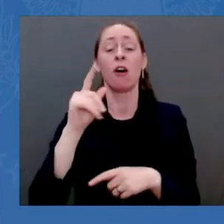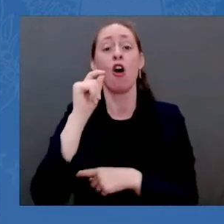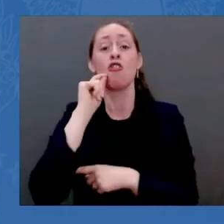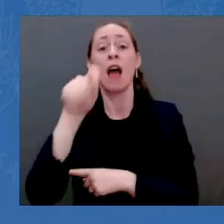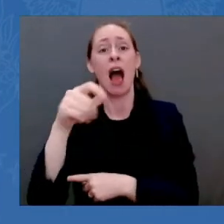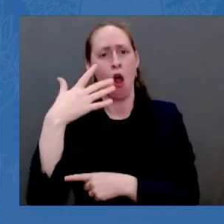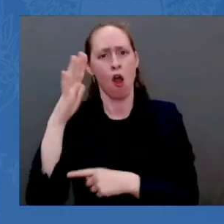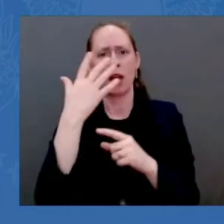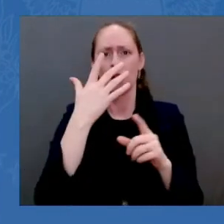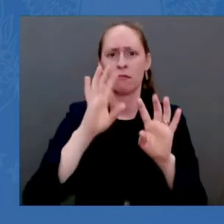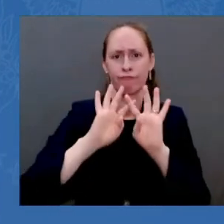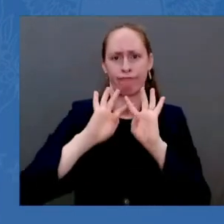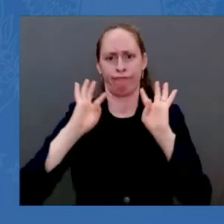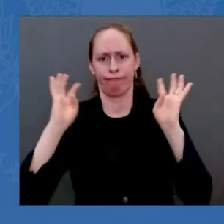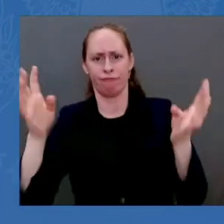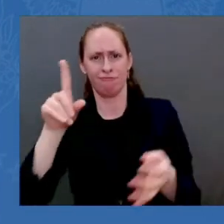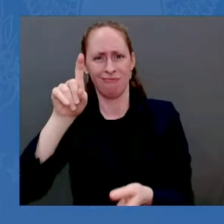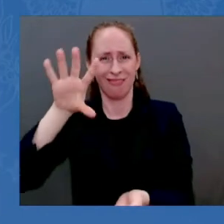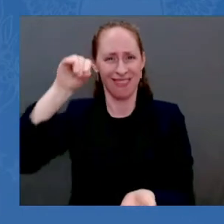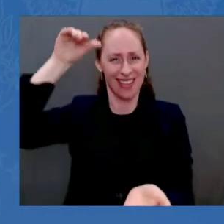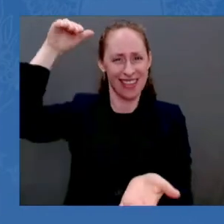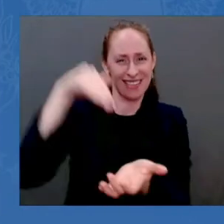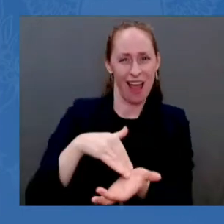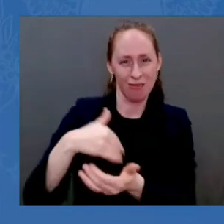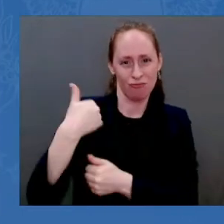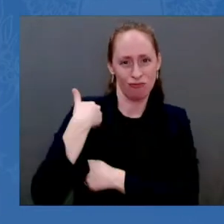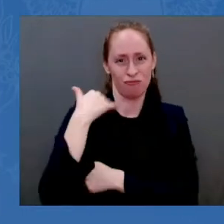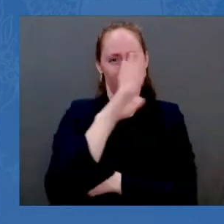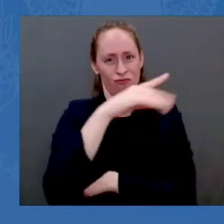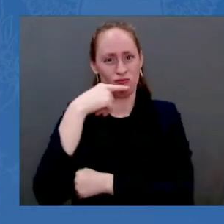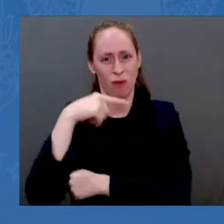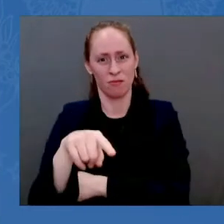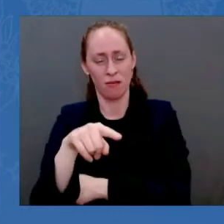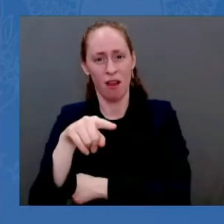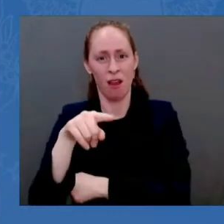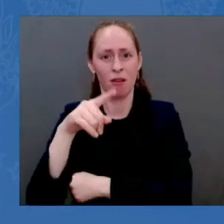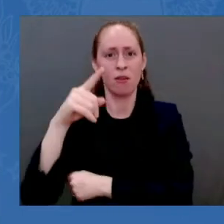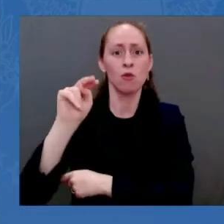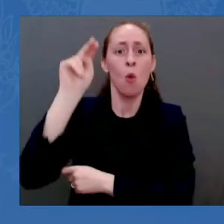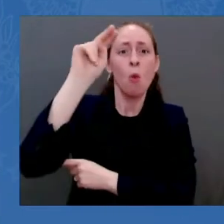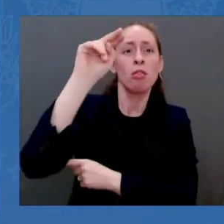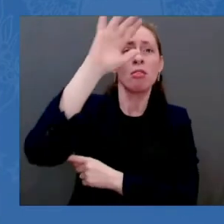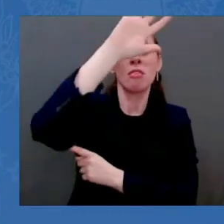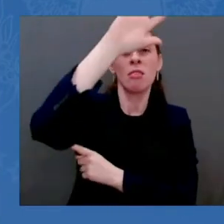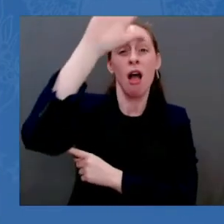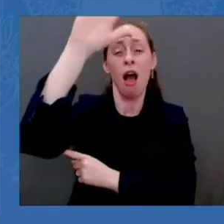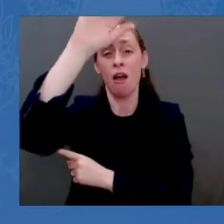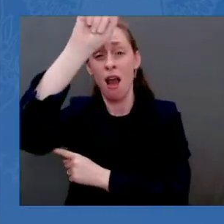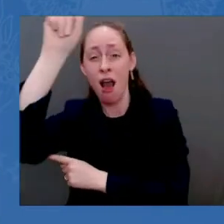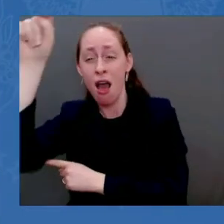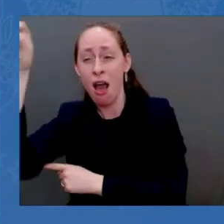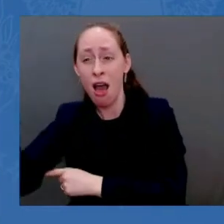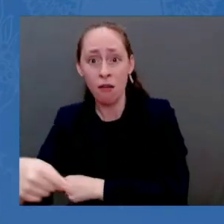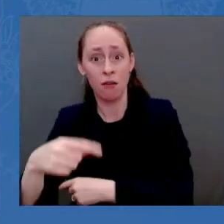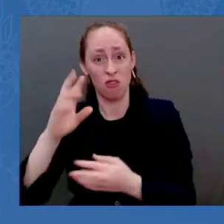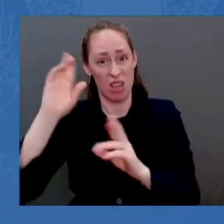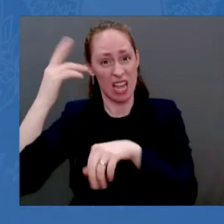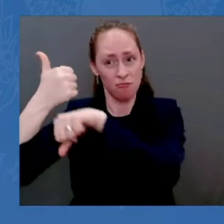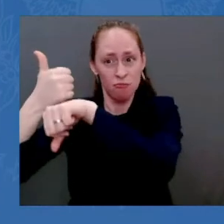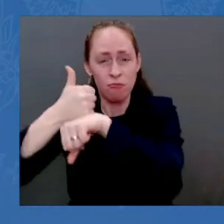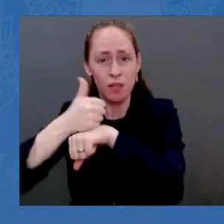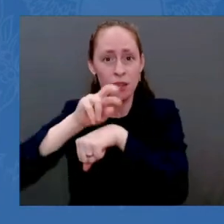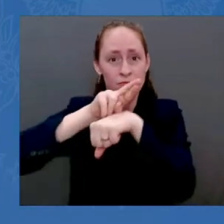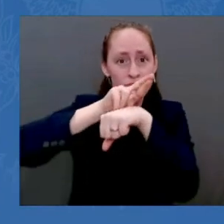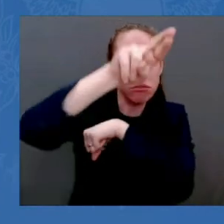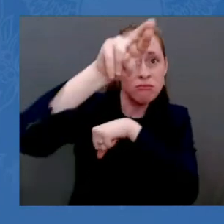warplanes and offensive missile systems. Russia has moved troops closer to Ukraine's border with Russia. Russia's naval vessels